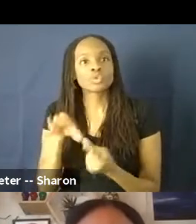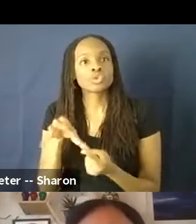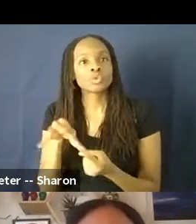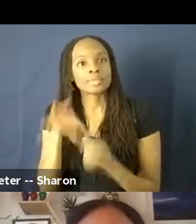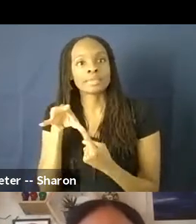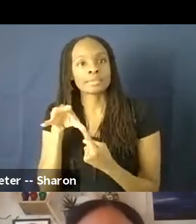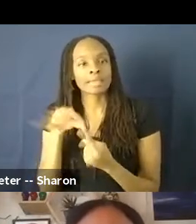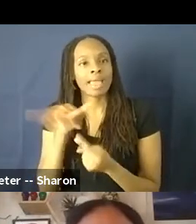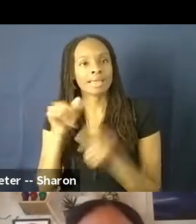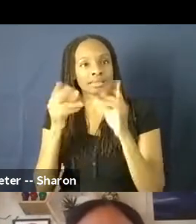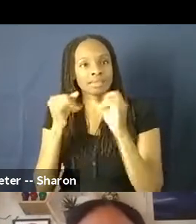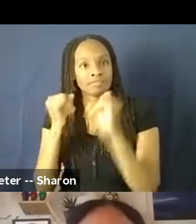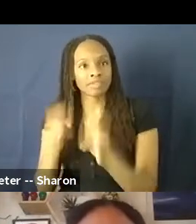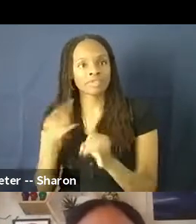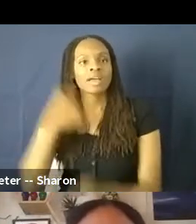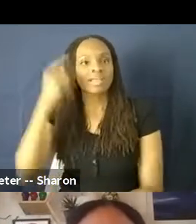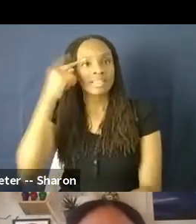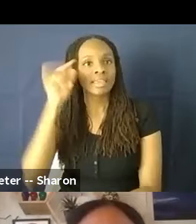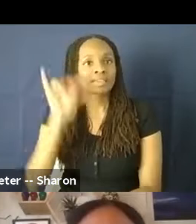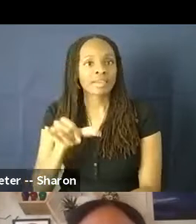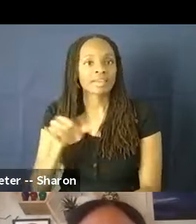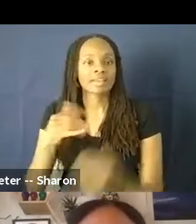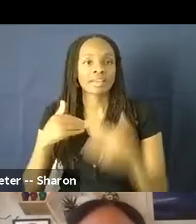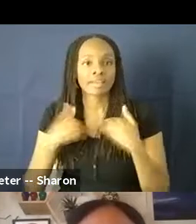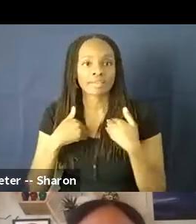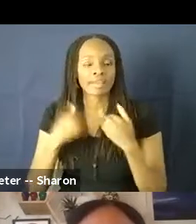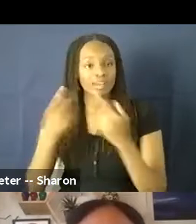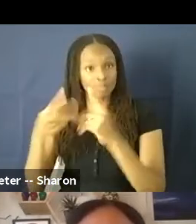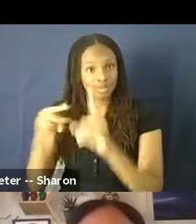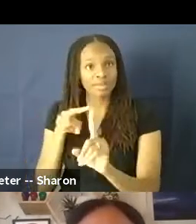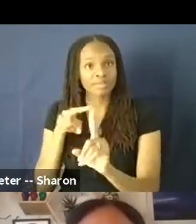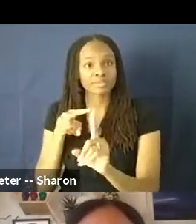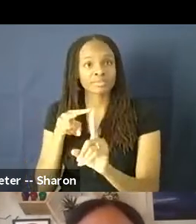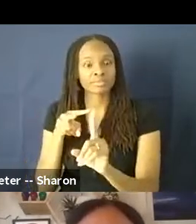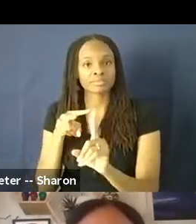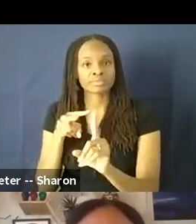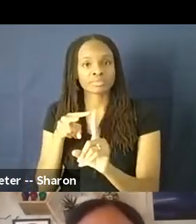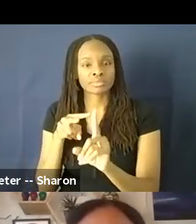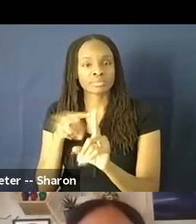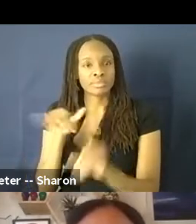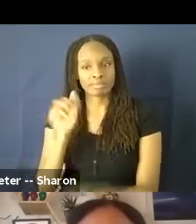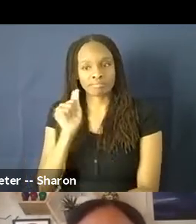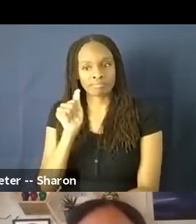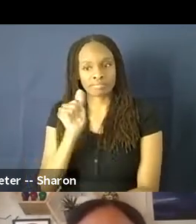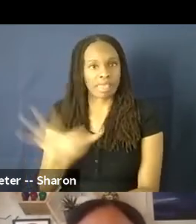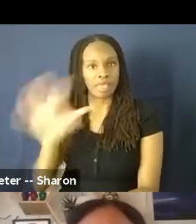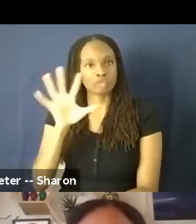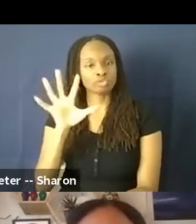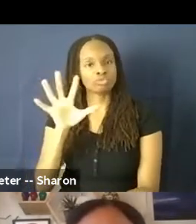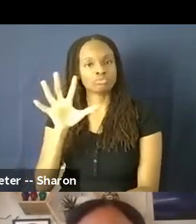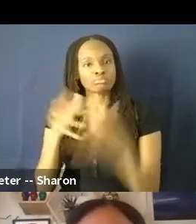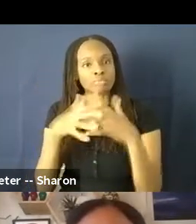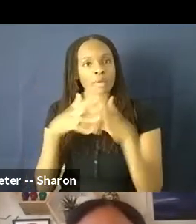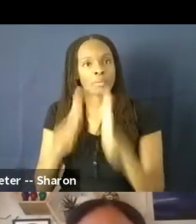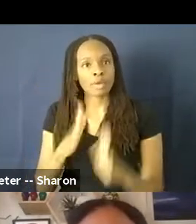individual. I think that having a perspective as an Asian American woman and not being